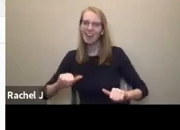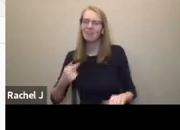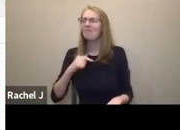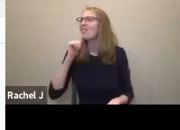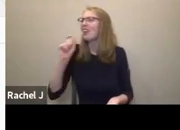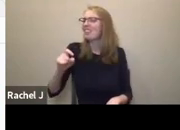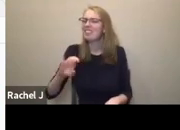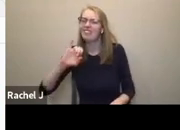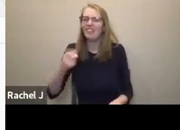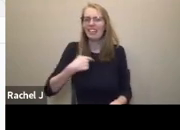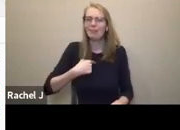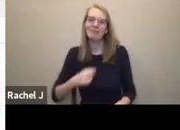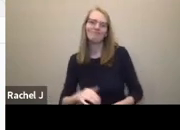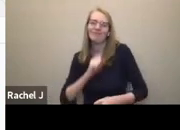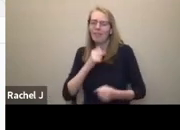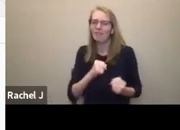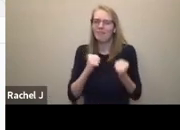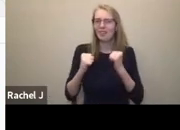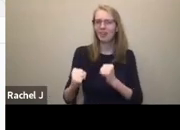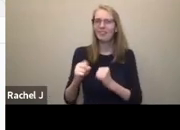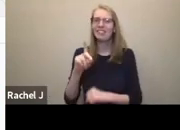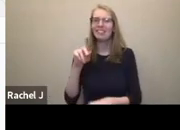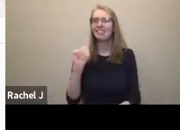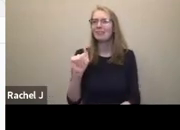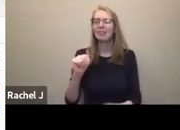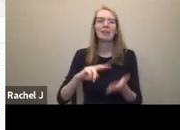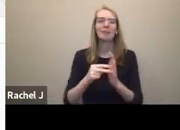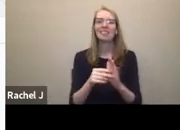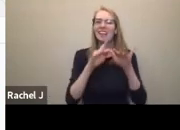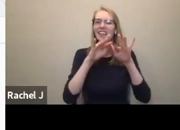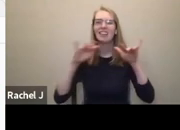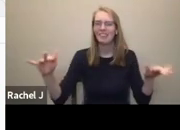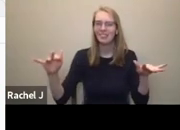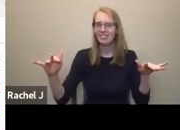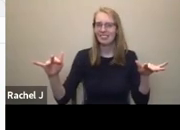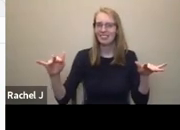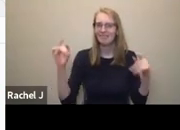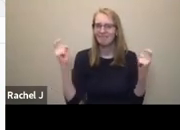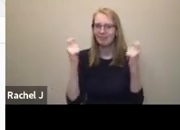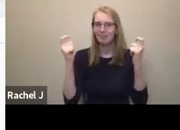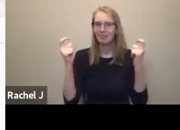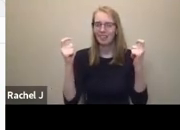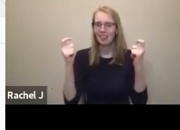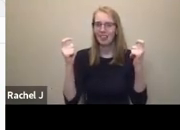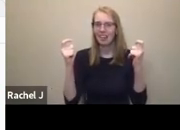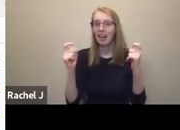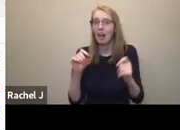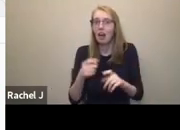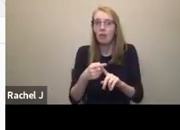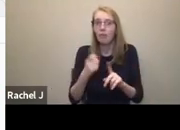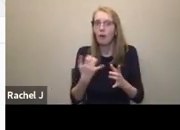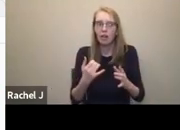Disability is a form of diversity. So this model came out of a critique of the social model because the social model was just